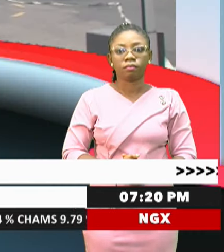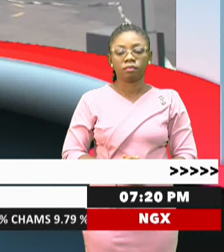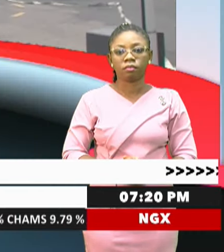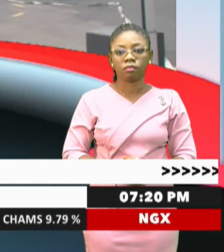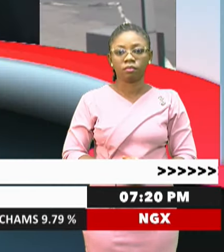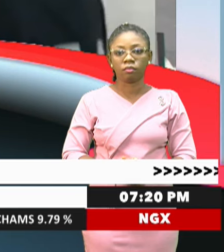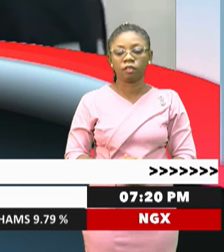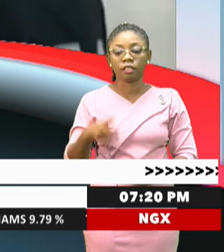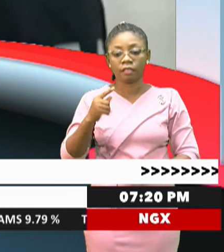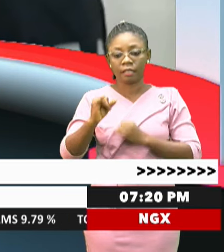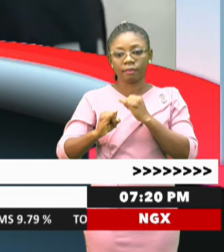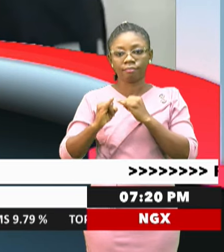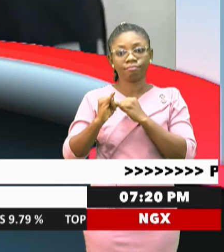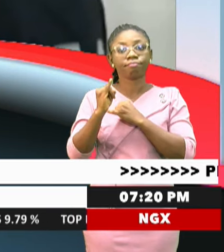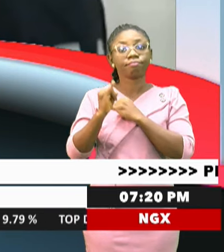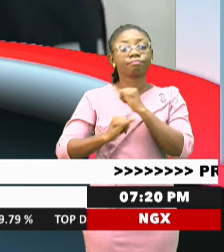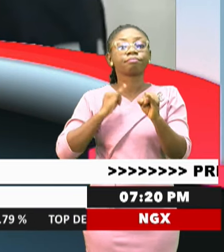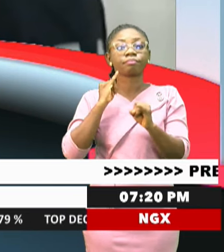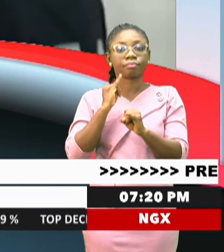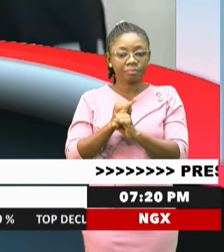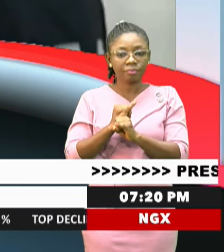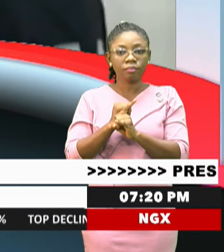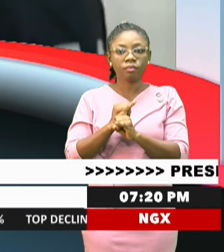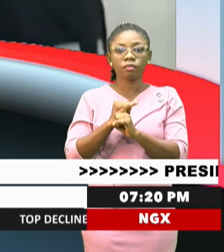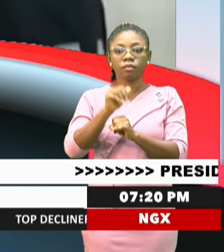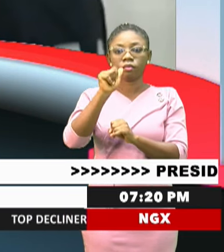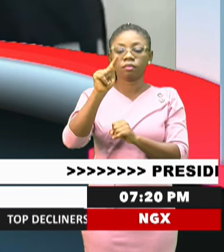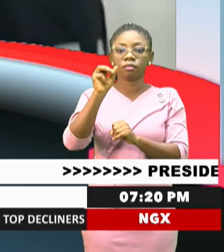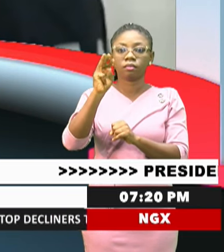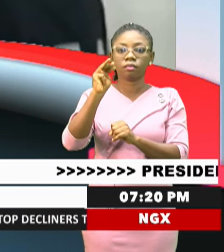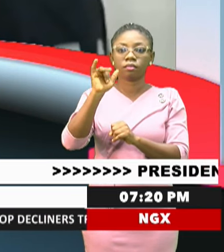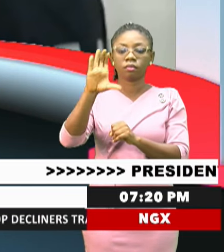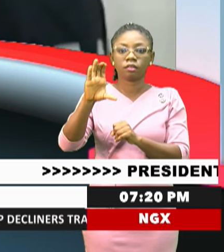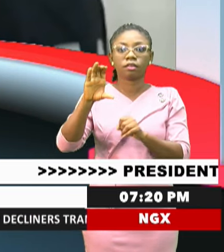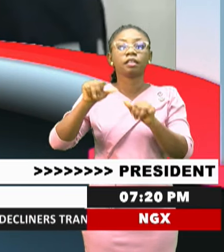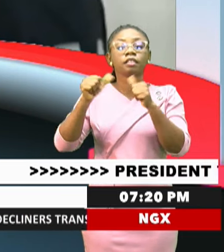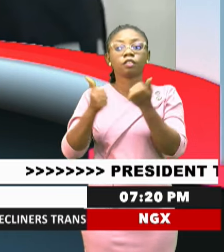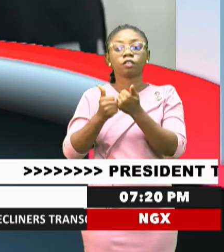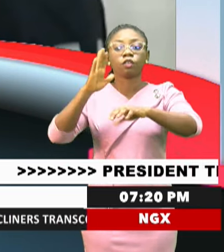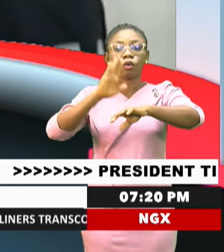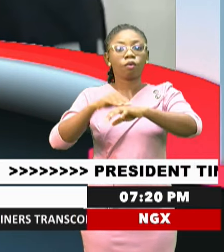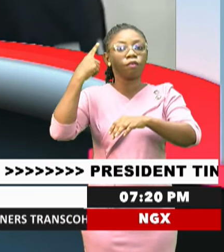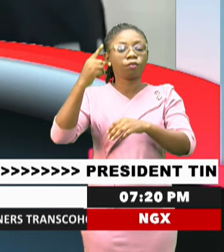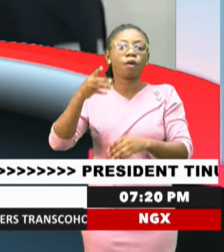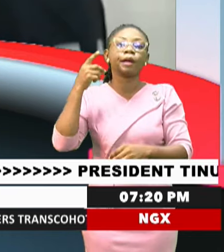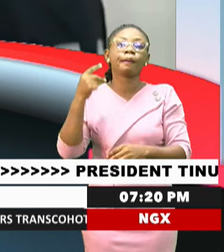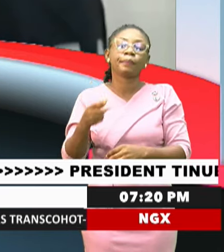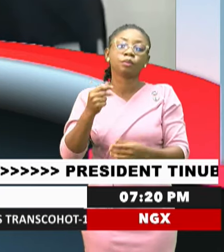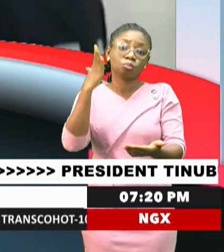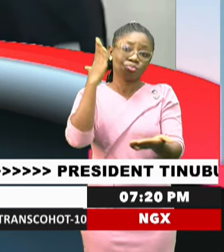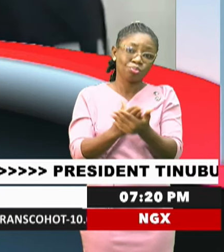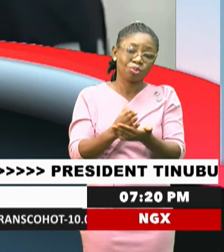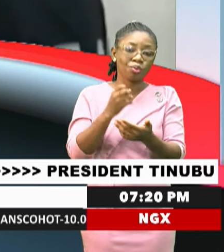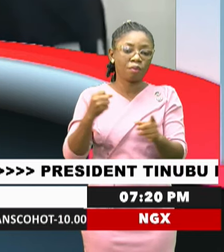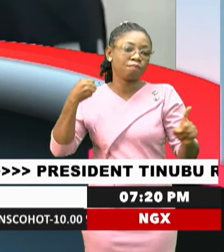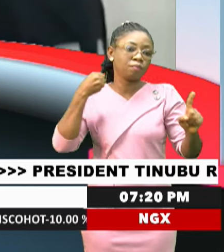The International Atomic Energy Agency, IAEA, has called for an immediate cessation of attacks